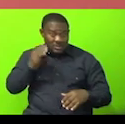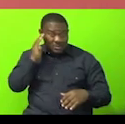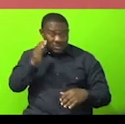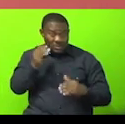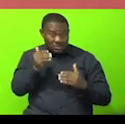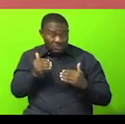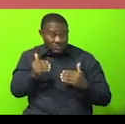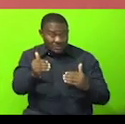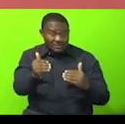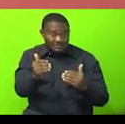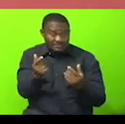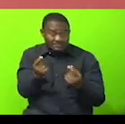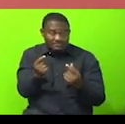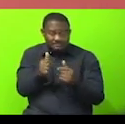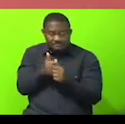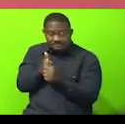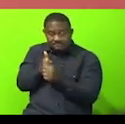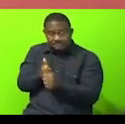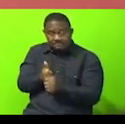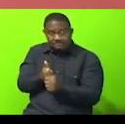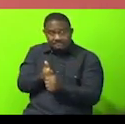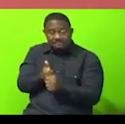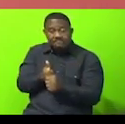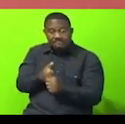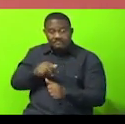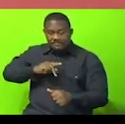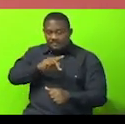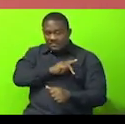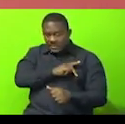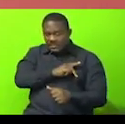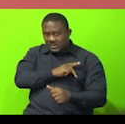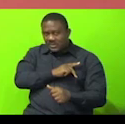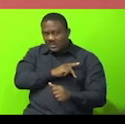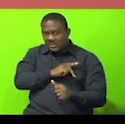to, in accordance with Standing Order 59,